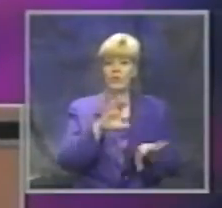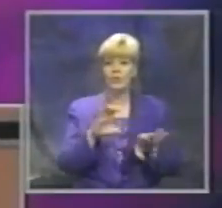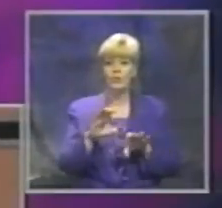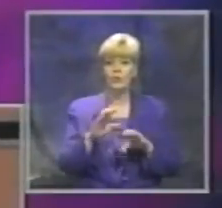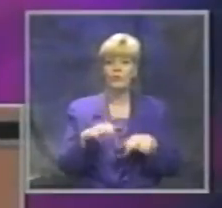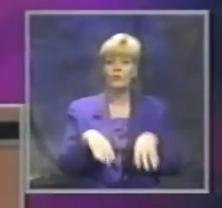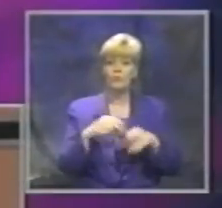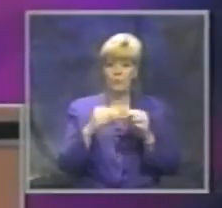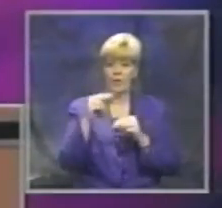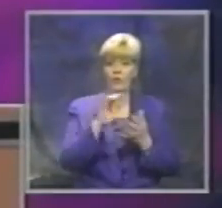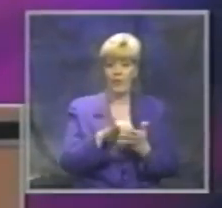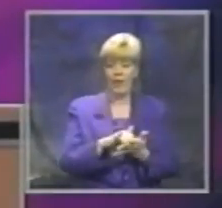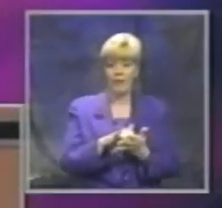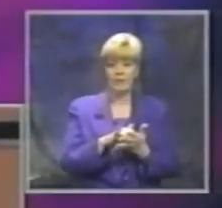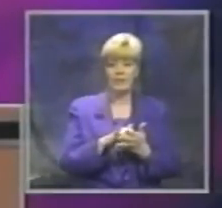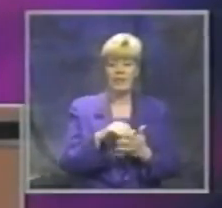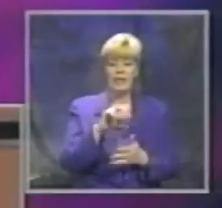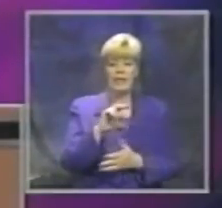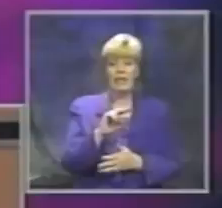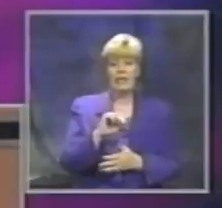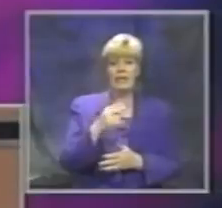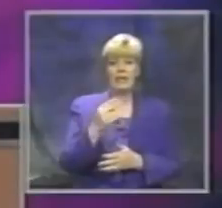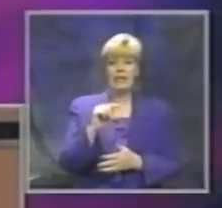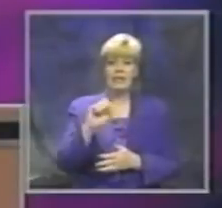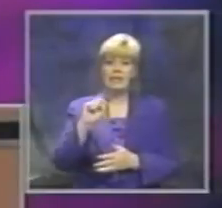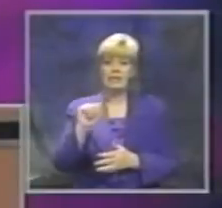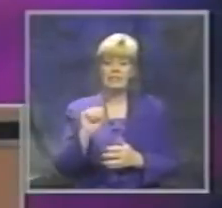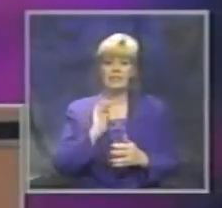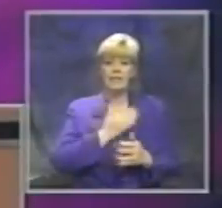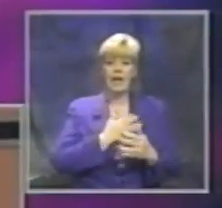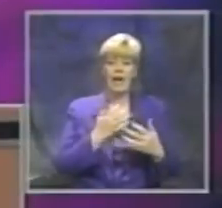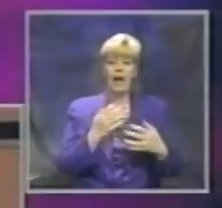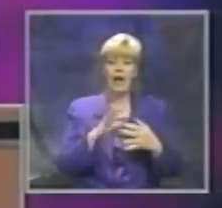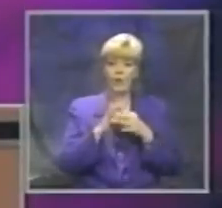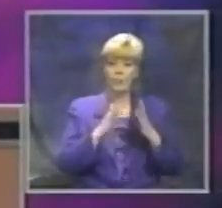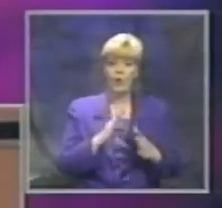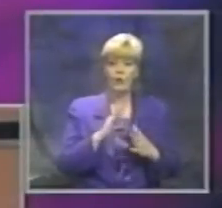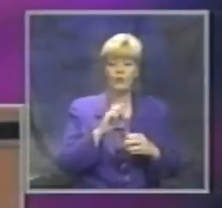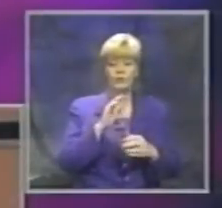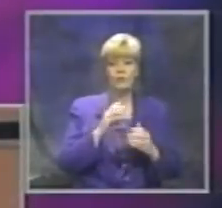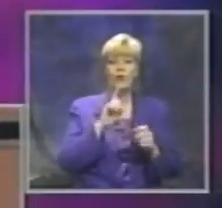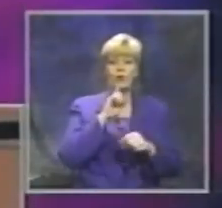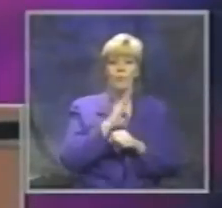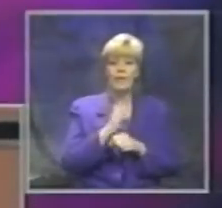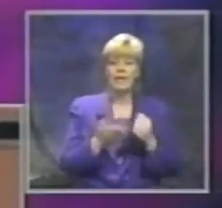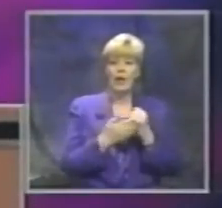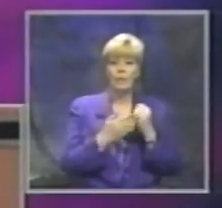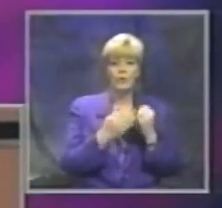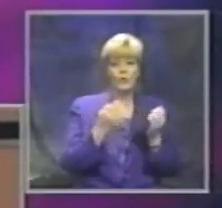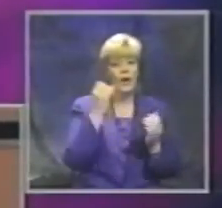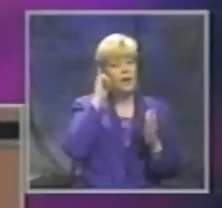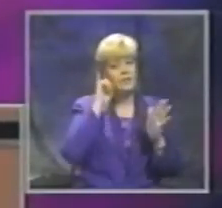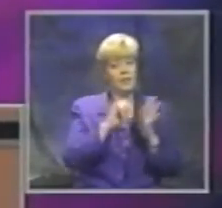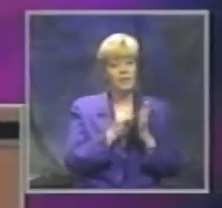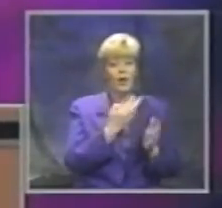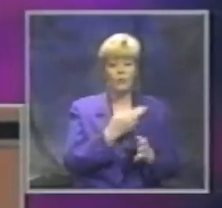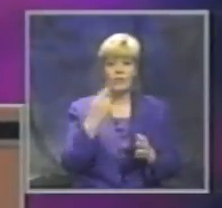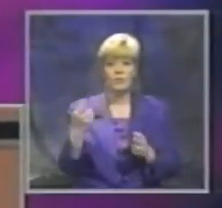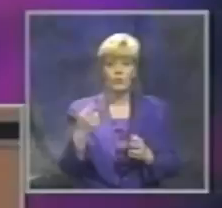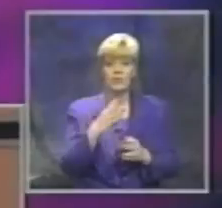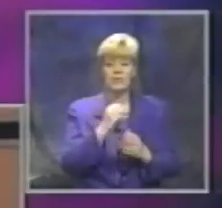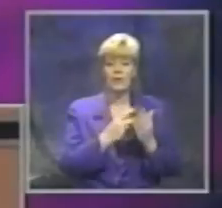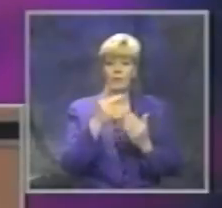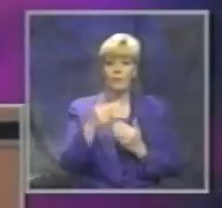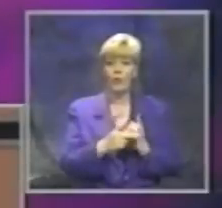build one. NHTSA and our partners are committed to helping you identify resources, stakeholders, and programs